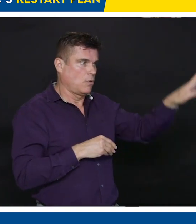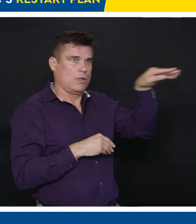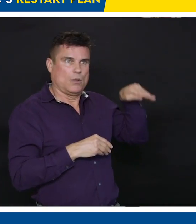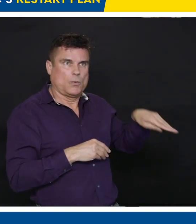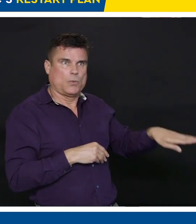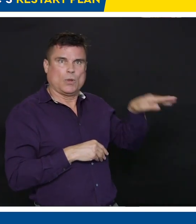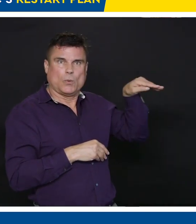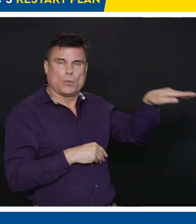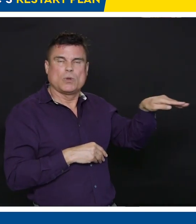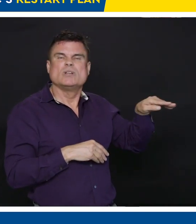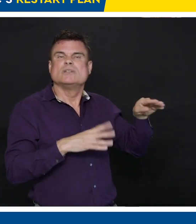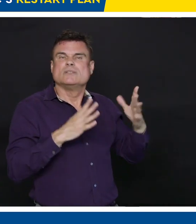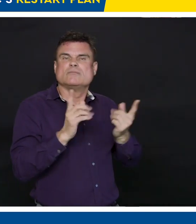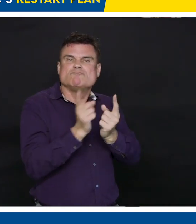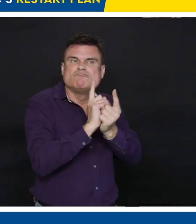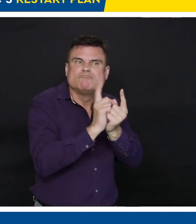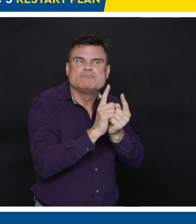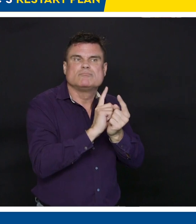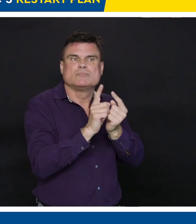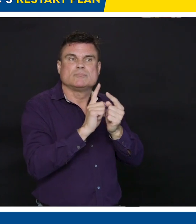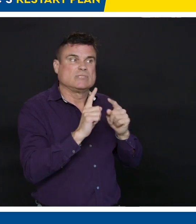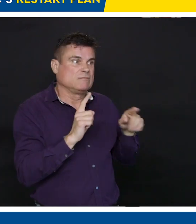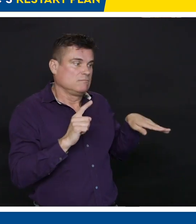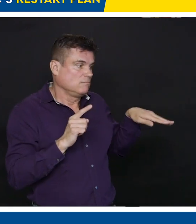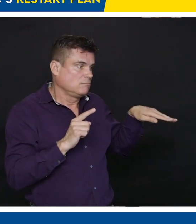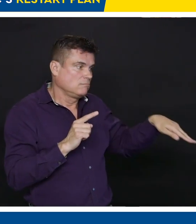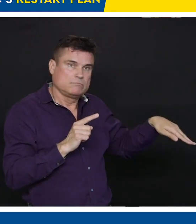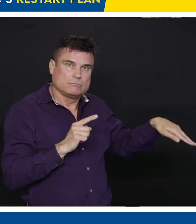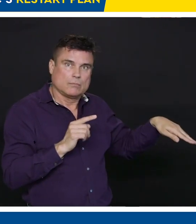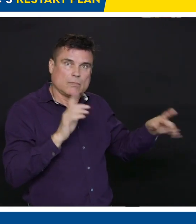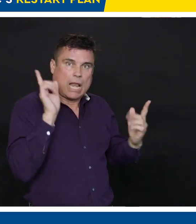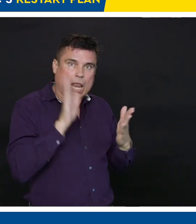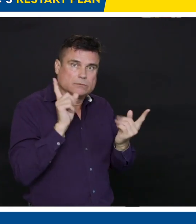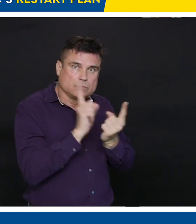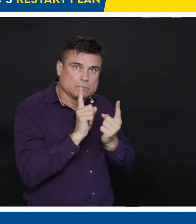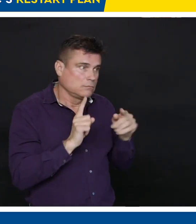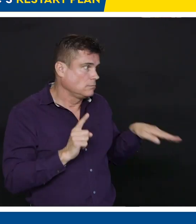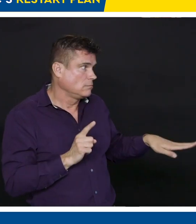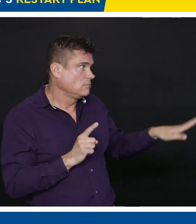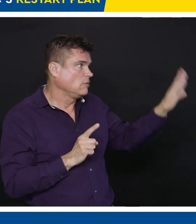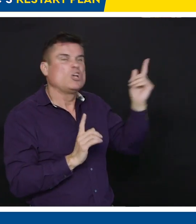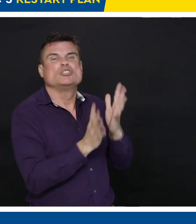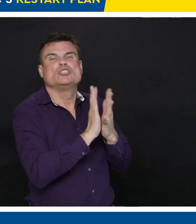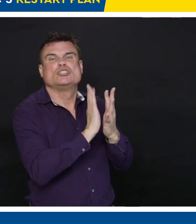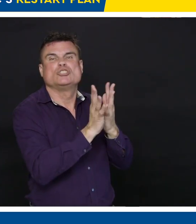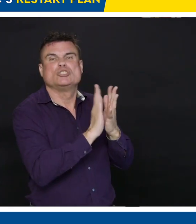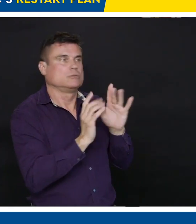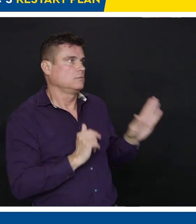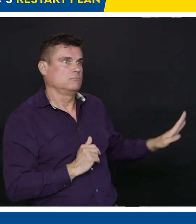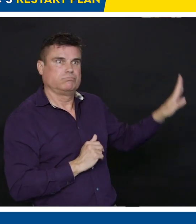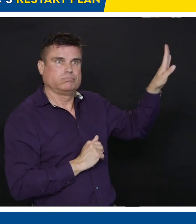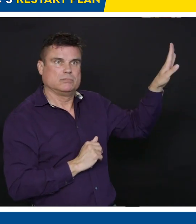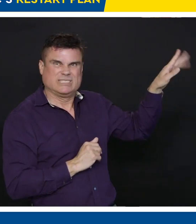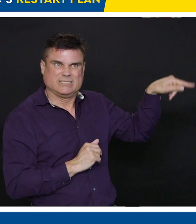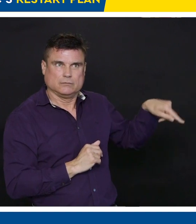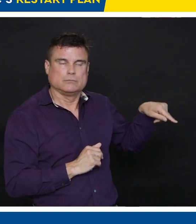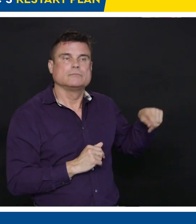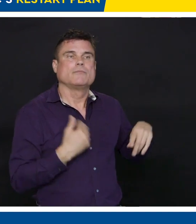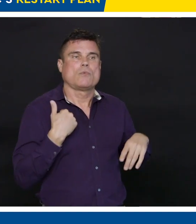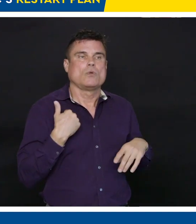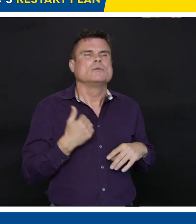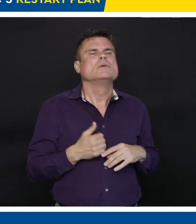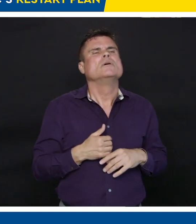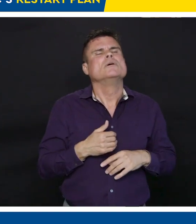what sort of things would cause you to impose more restrictions on social interaction again? So just to say that this is